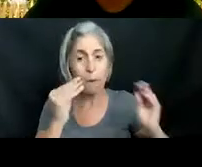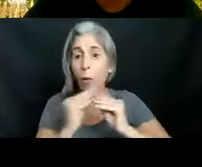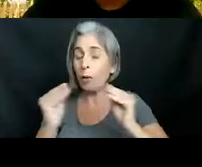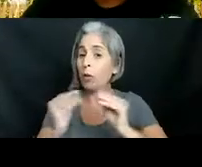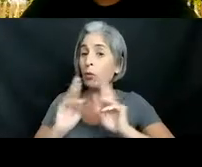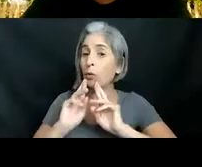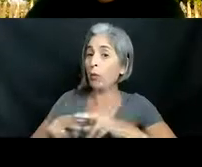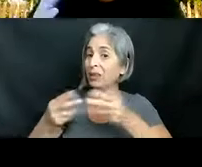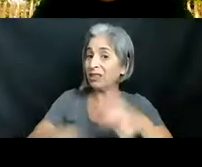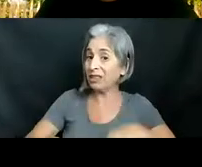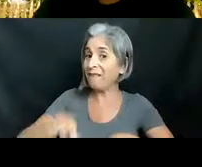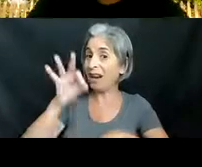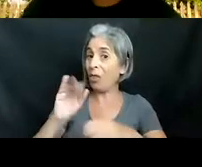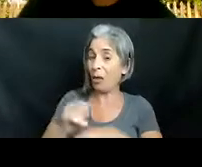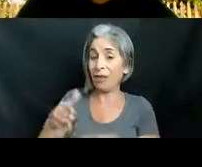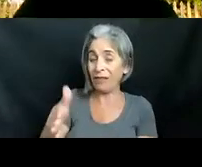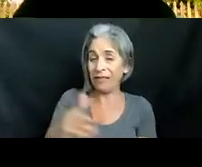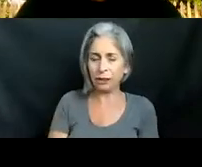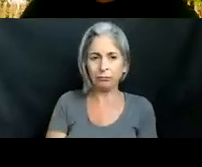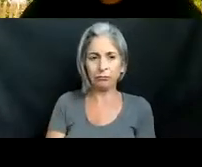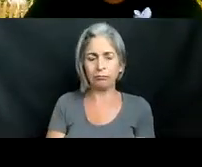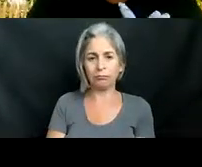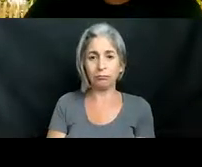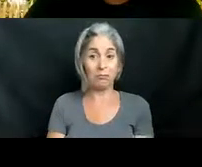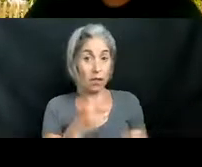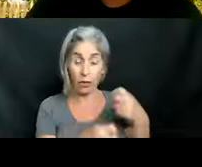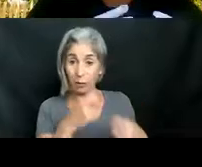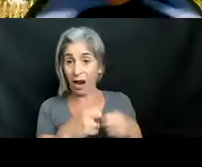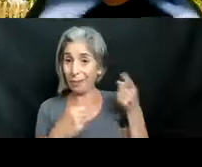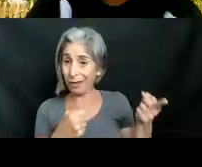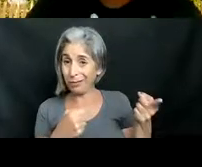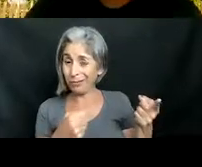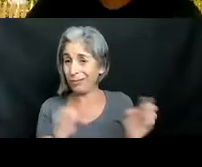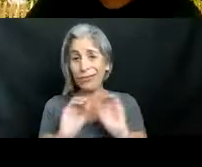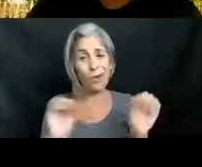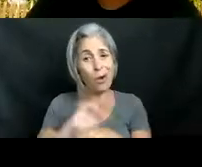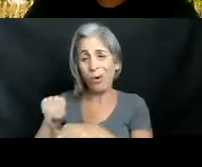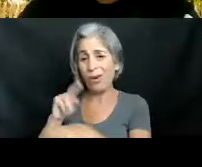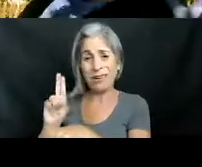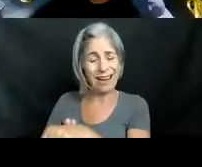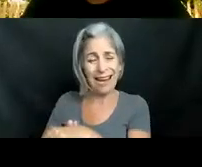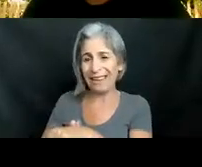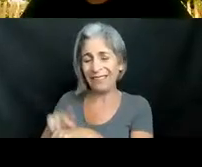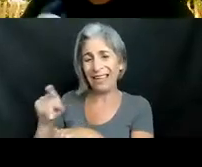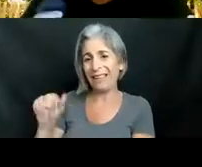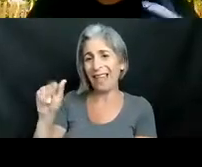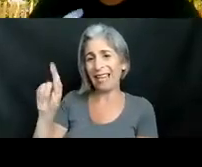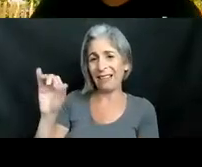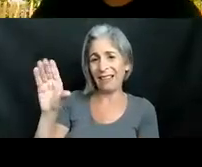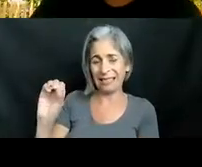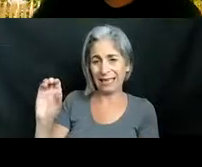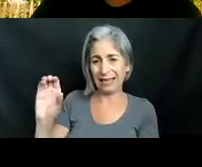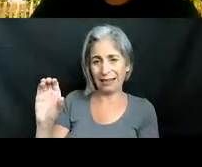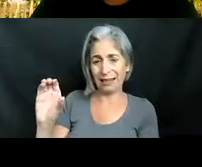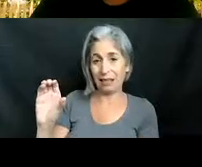so the problem with lionfish is that there are no natural predators in the atlantic we brought up before how where they're from there are